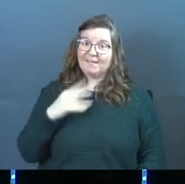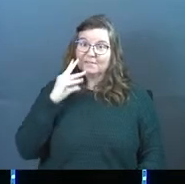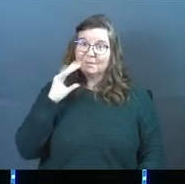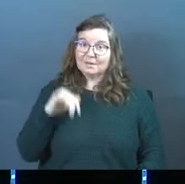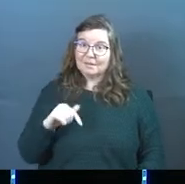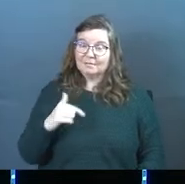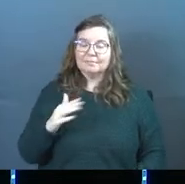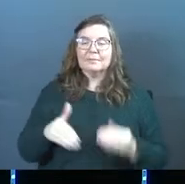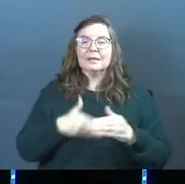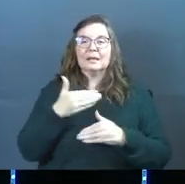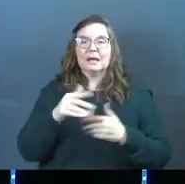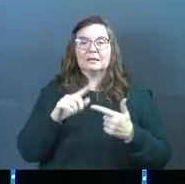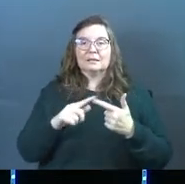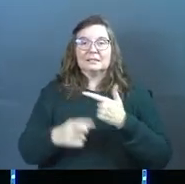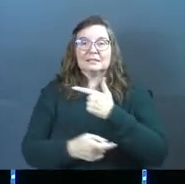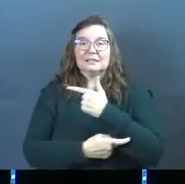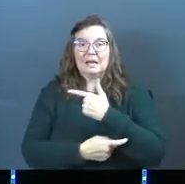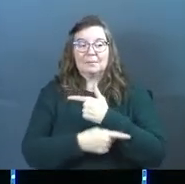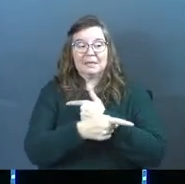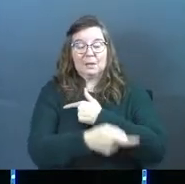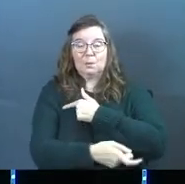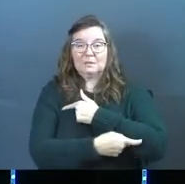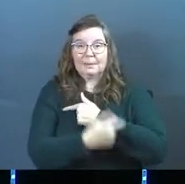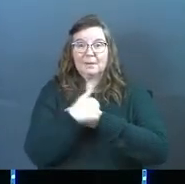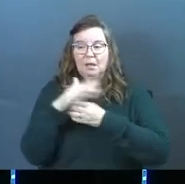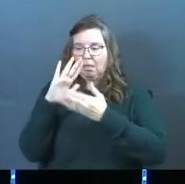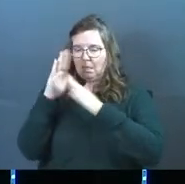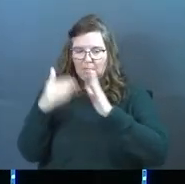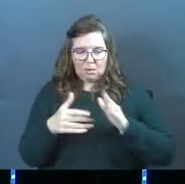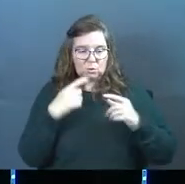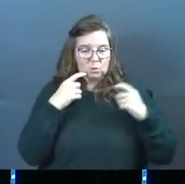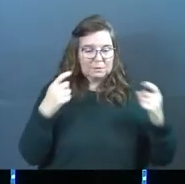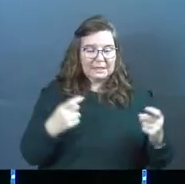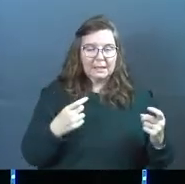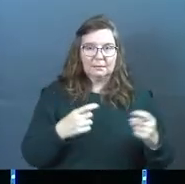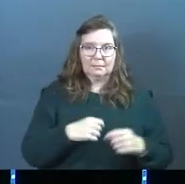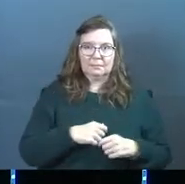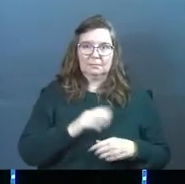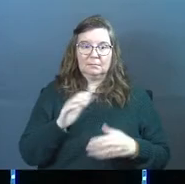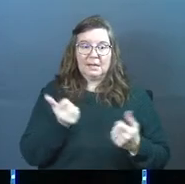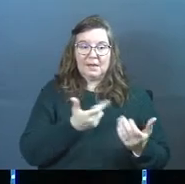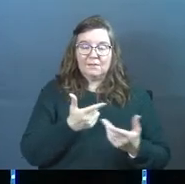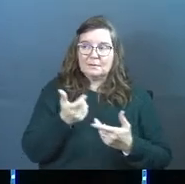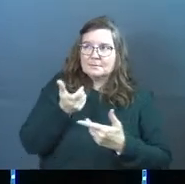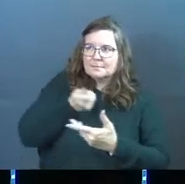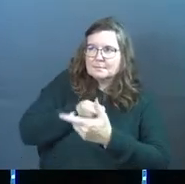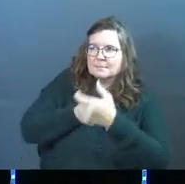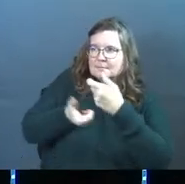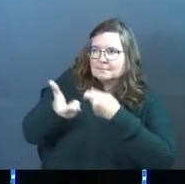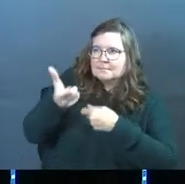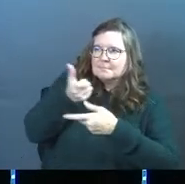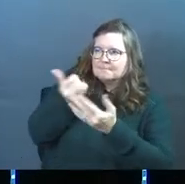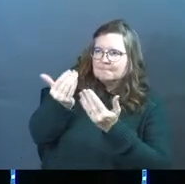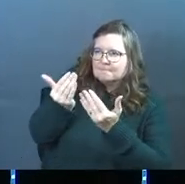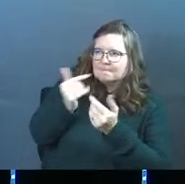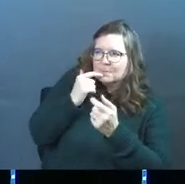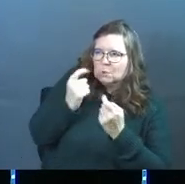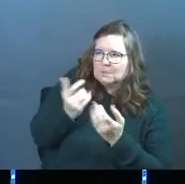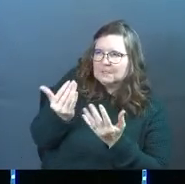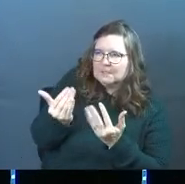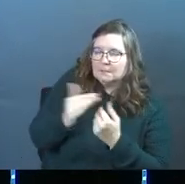Next, temptation. He will tempt us to sin. He will do all in his bag of tricks to get you to sin.